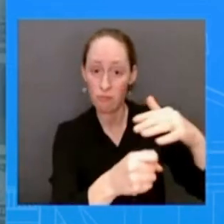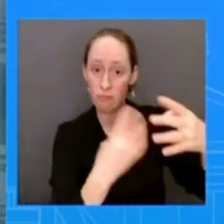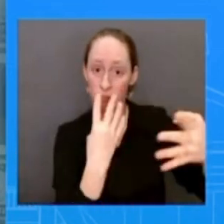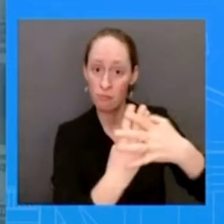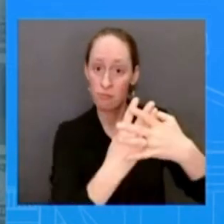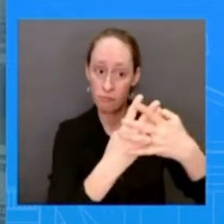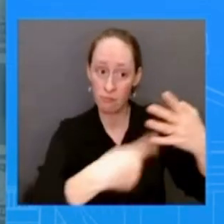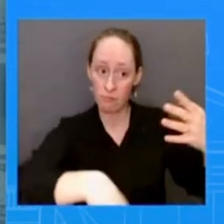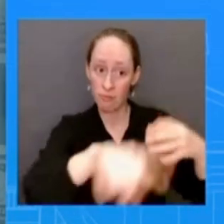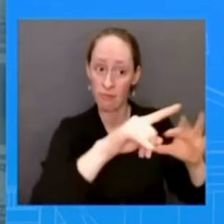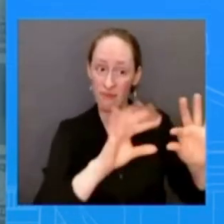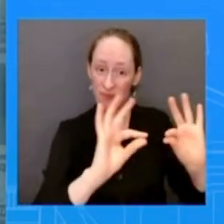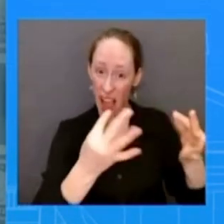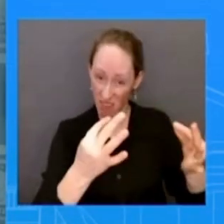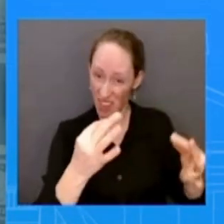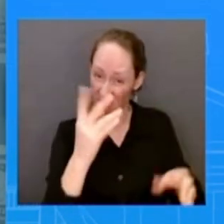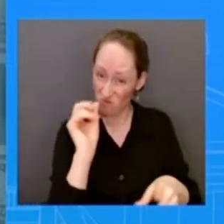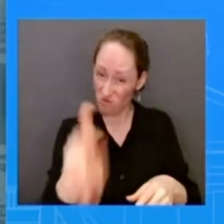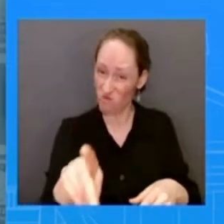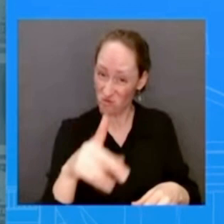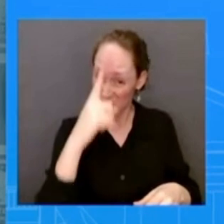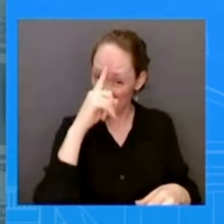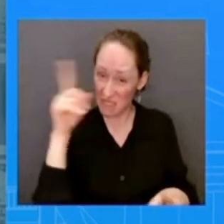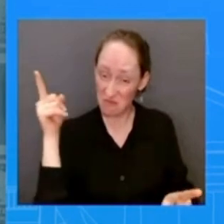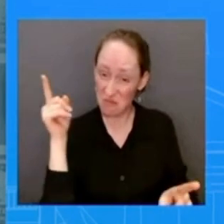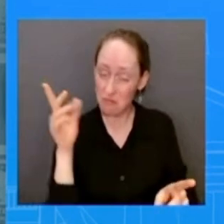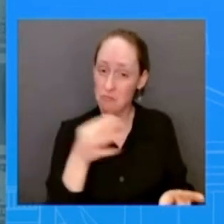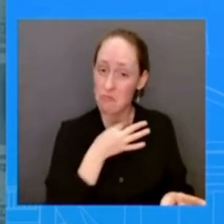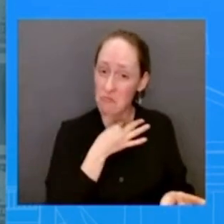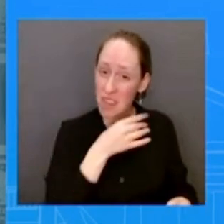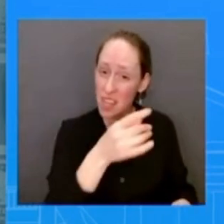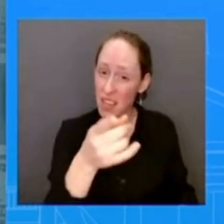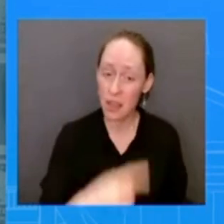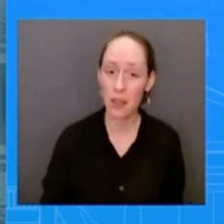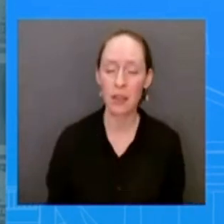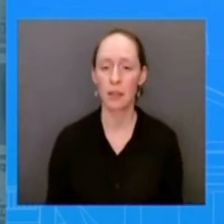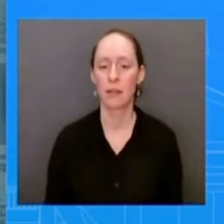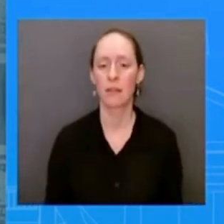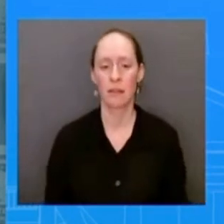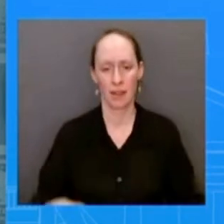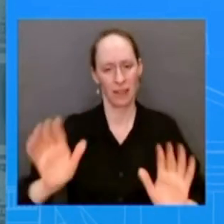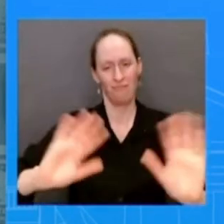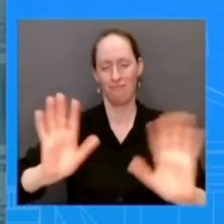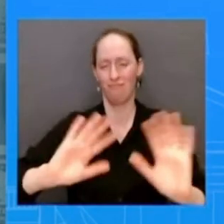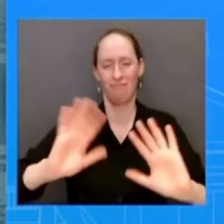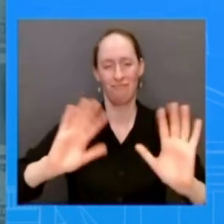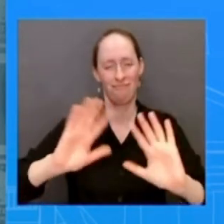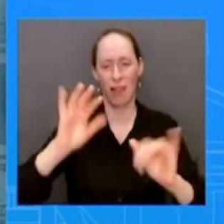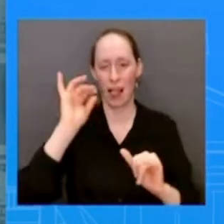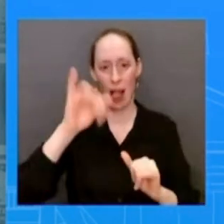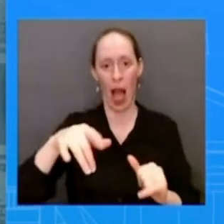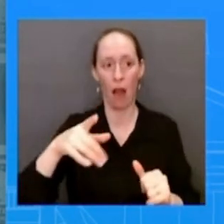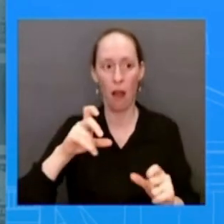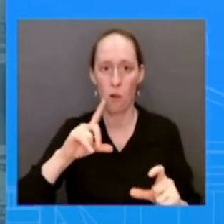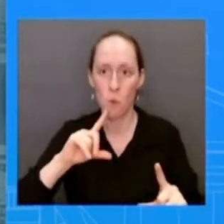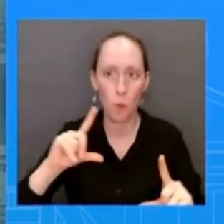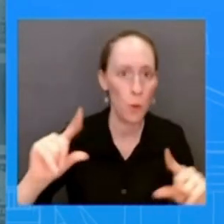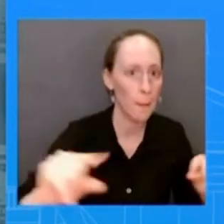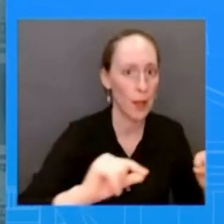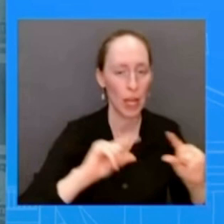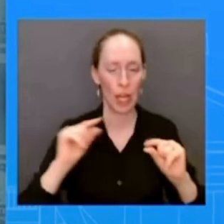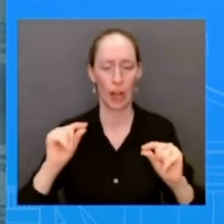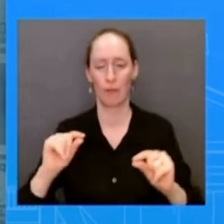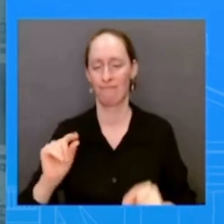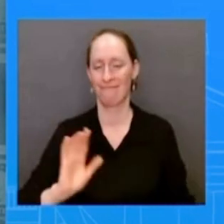uh speculation that out that's out there conversation rumored conversations what i can lay out to you is his approach and it's been we've